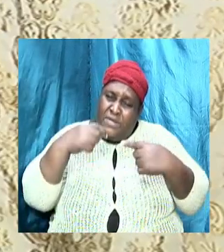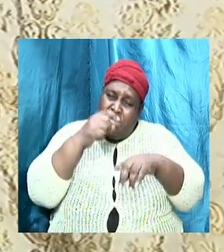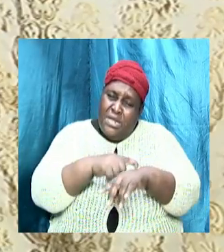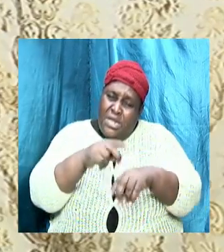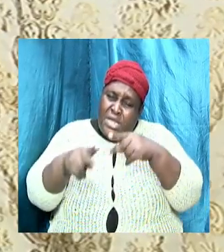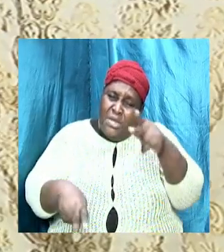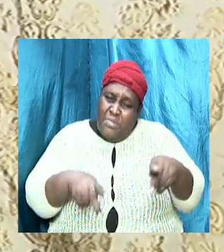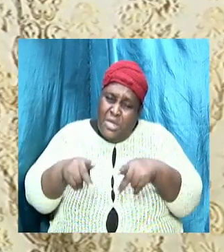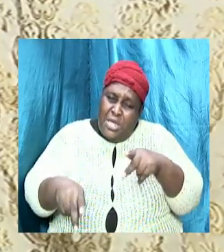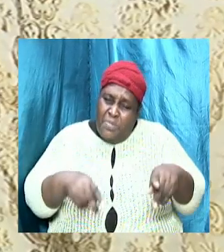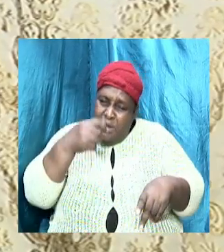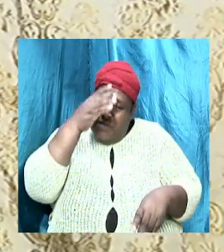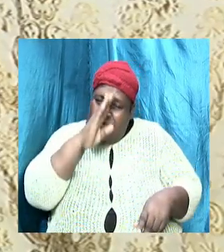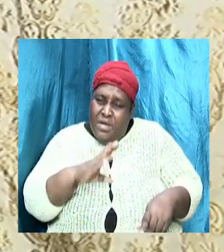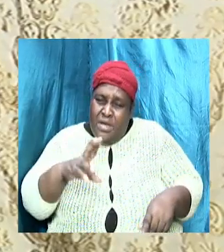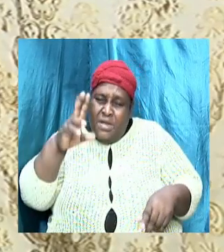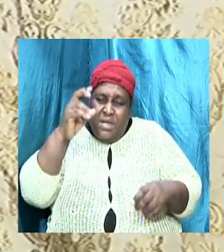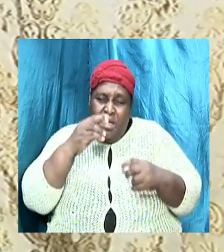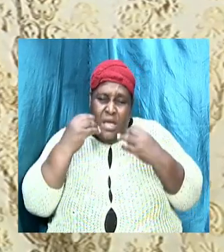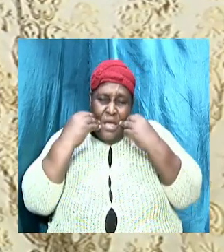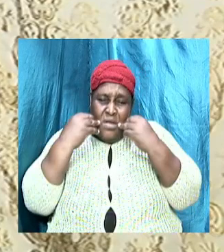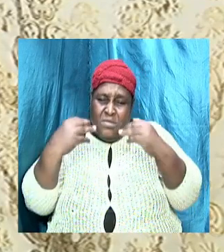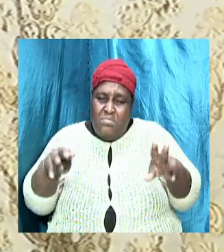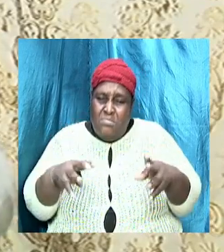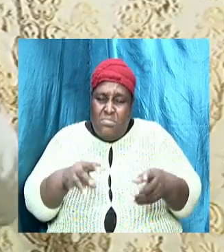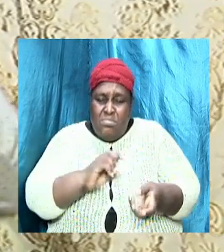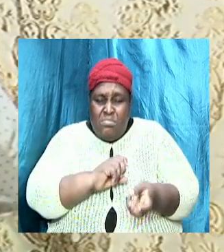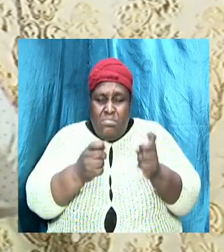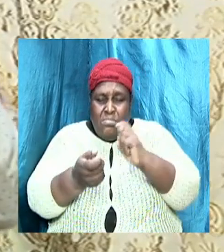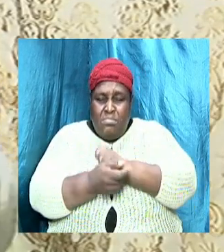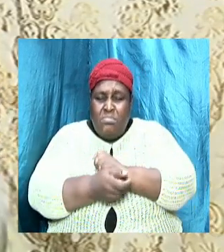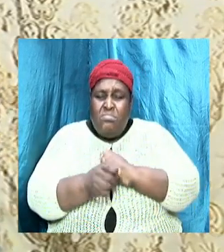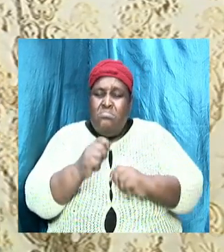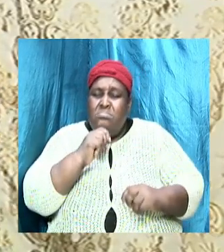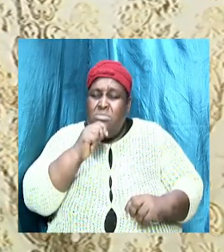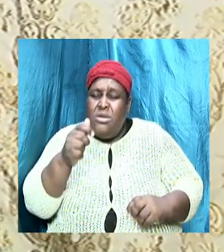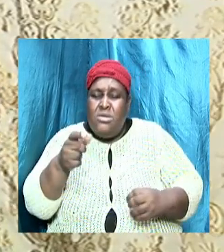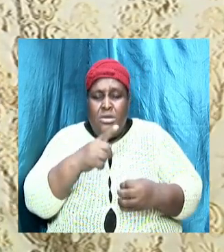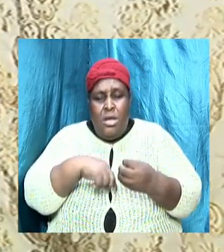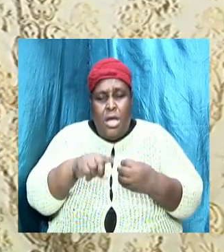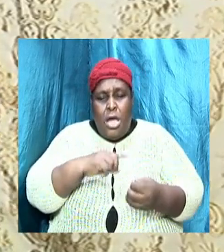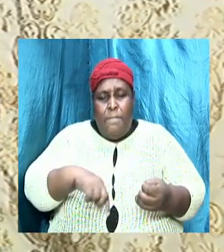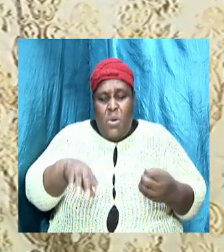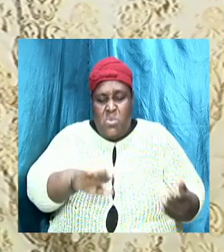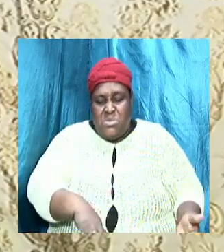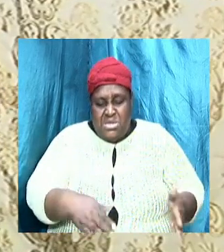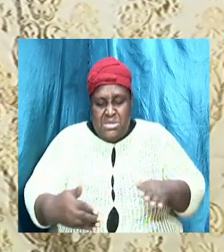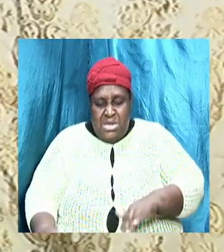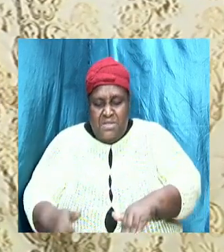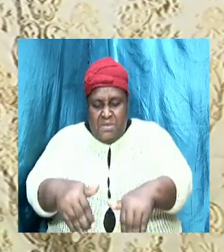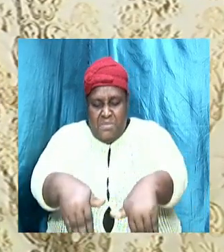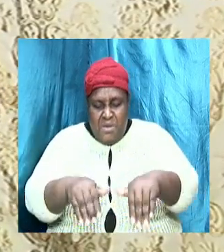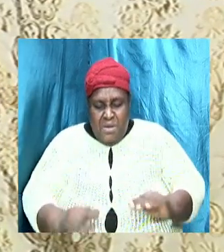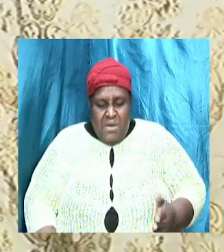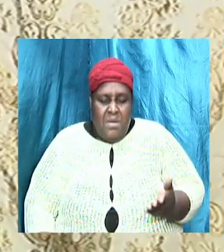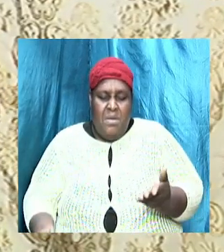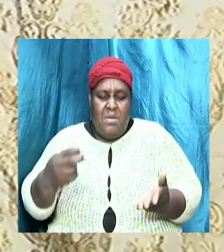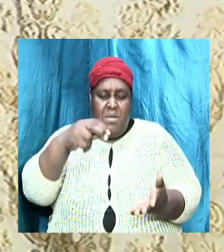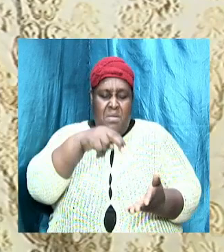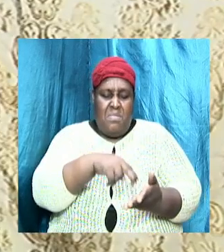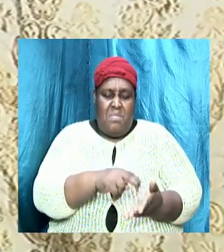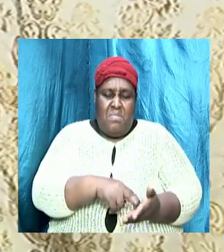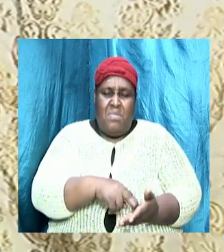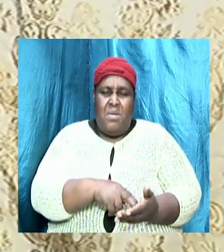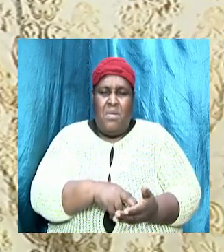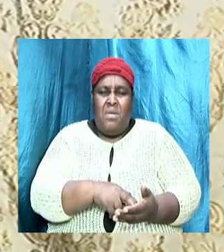people of God where the message has changed it is not about the death burial resurrection and ascension